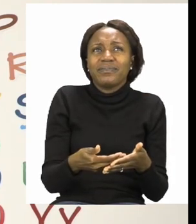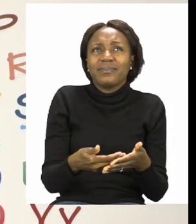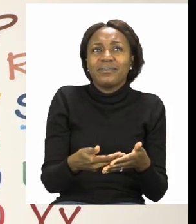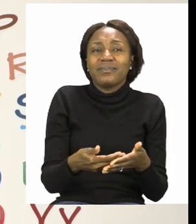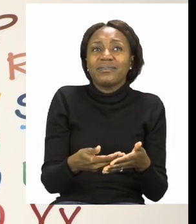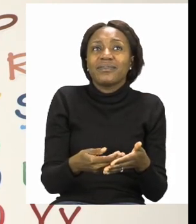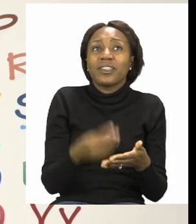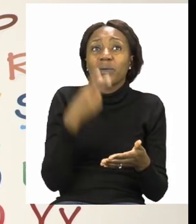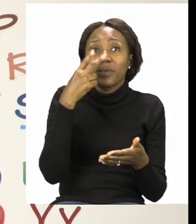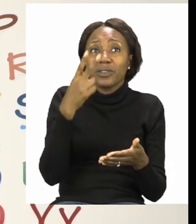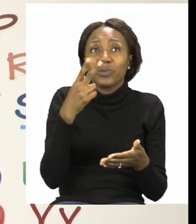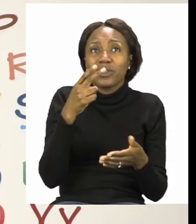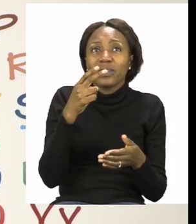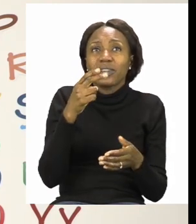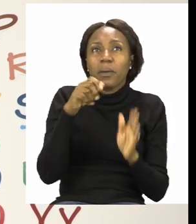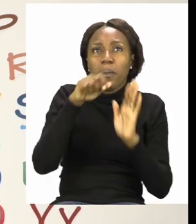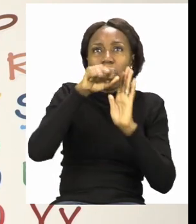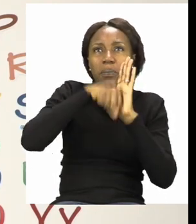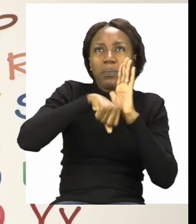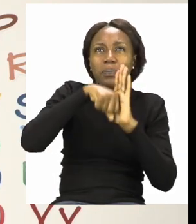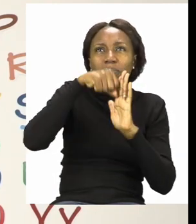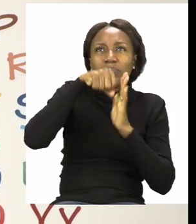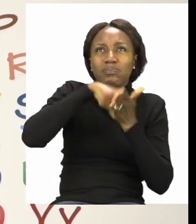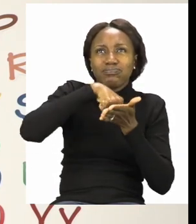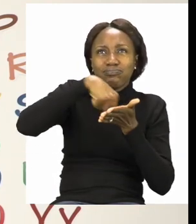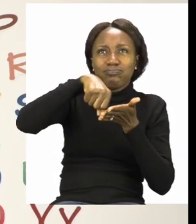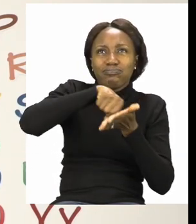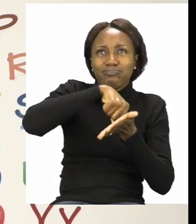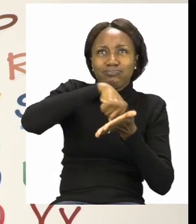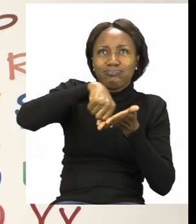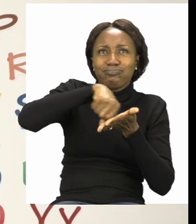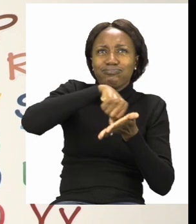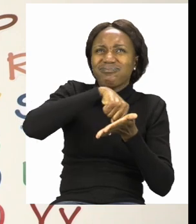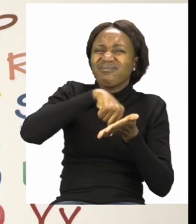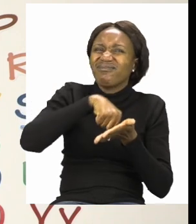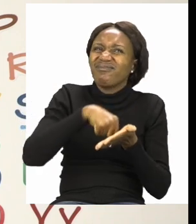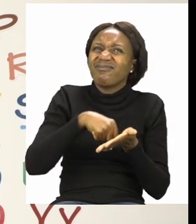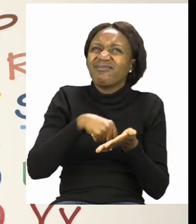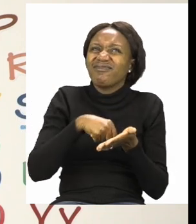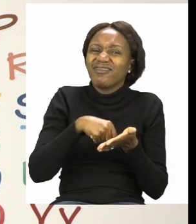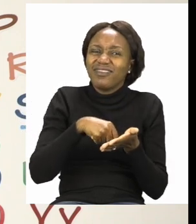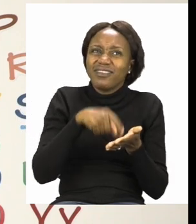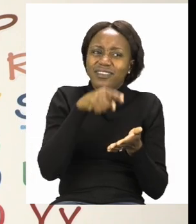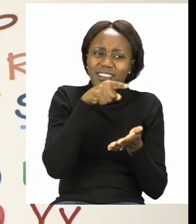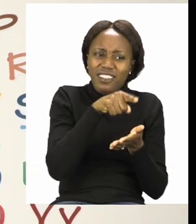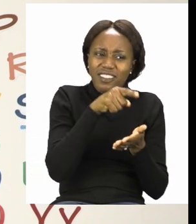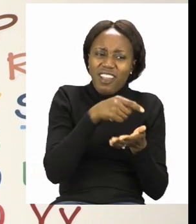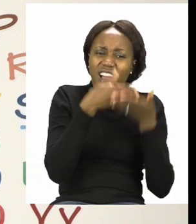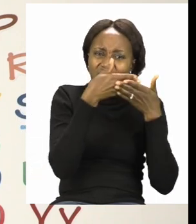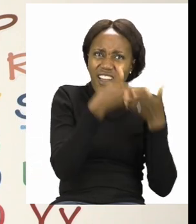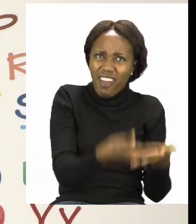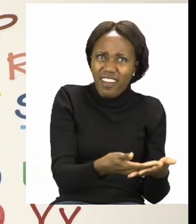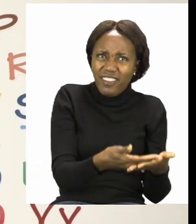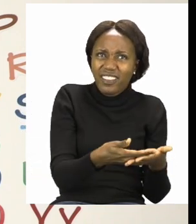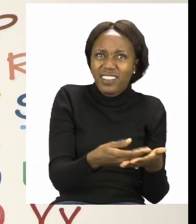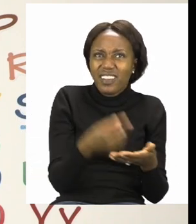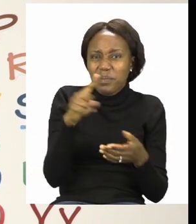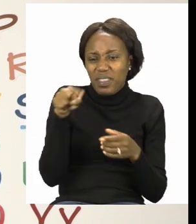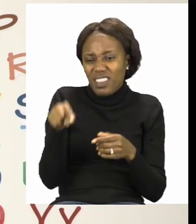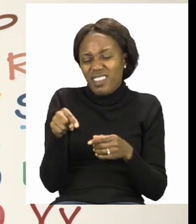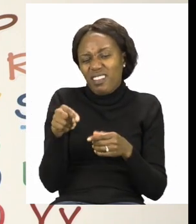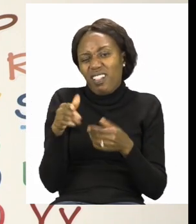sweet jar to the stick of glue, I know that this is heavier than